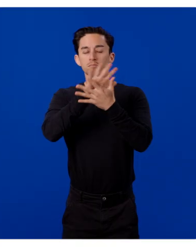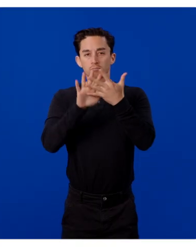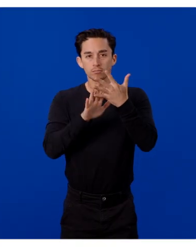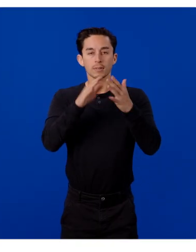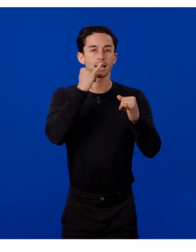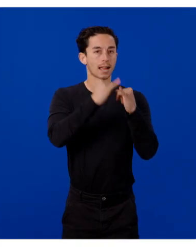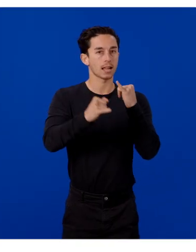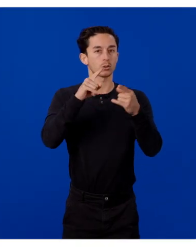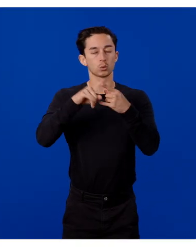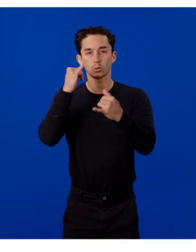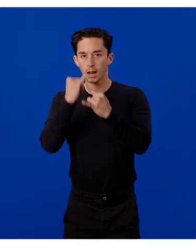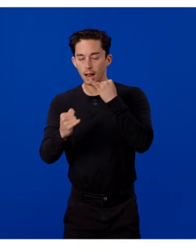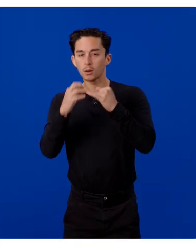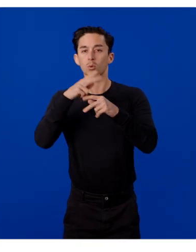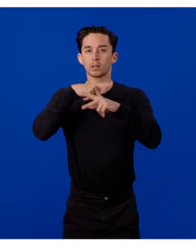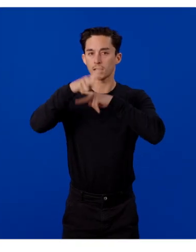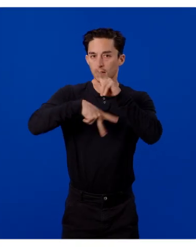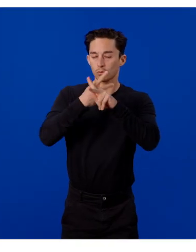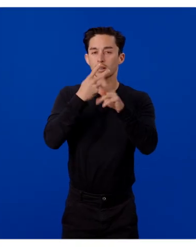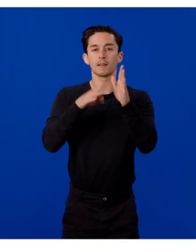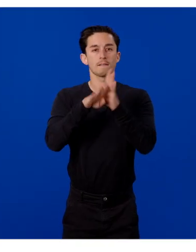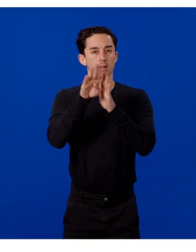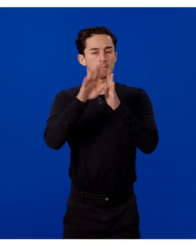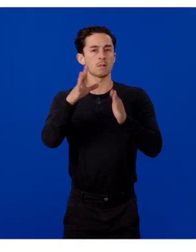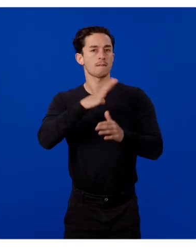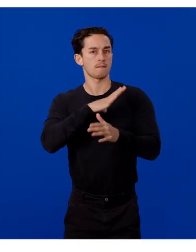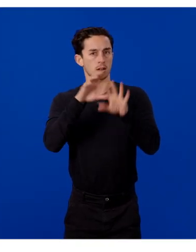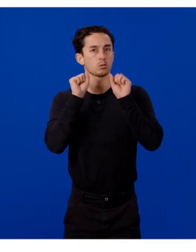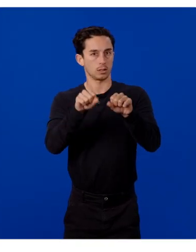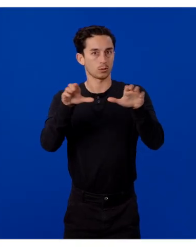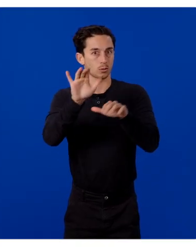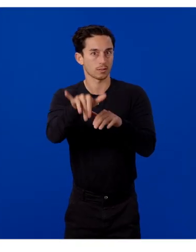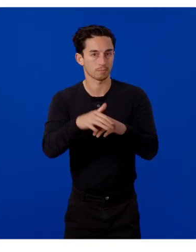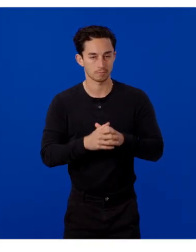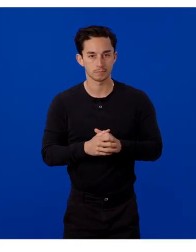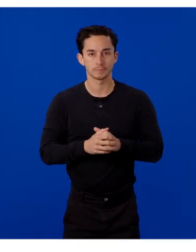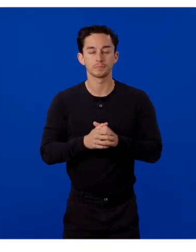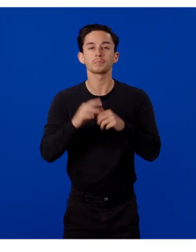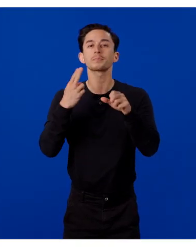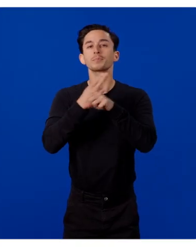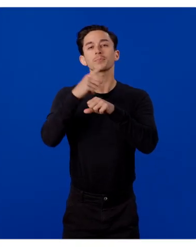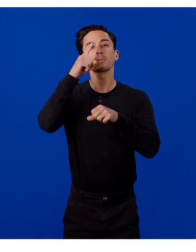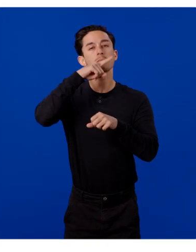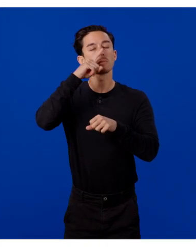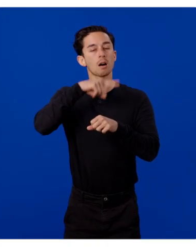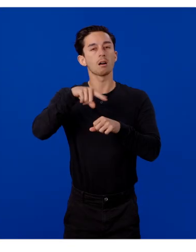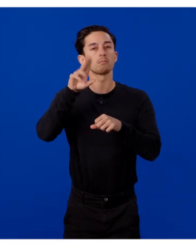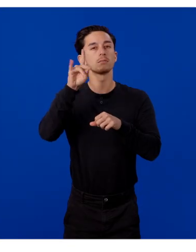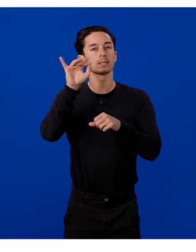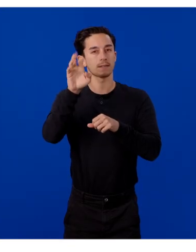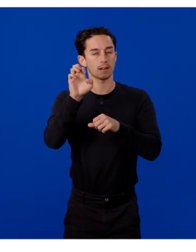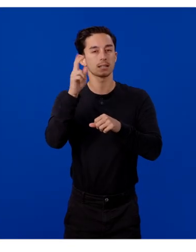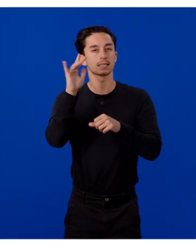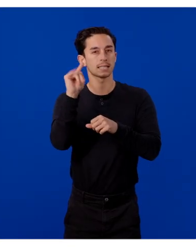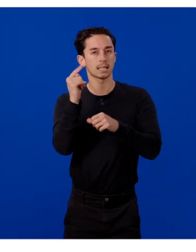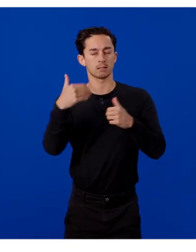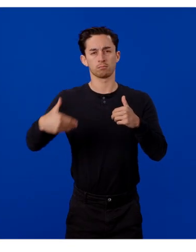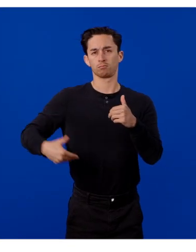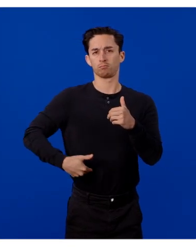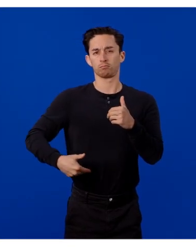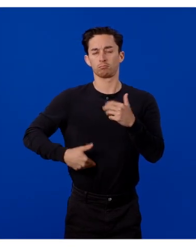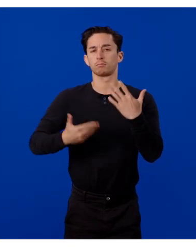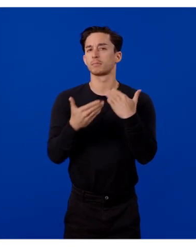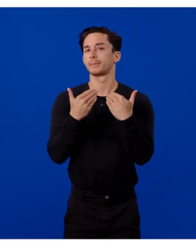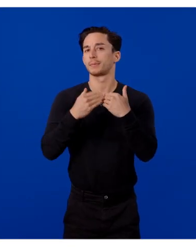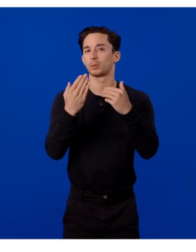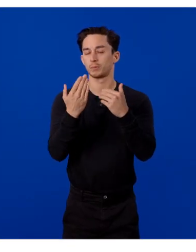quickly iterate over the development, it enables you to do so. Using the mock device kit in test is quite intuitive. For example,